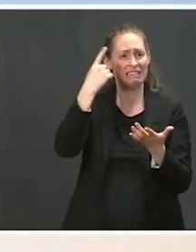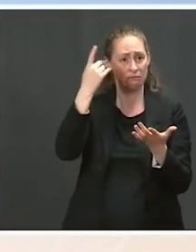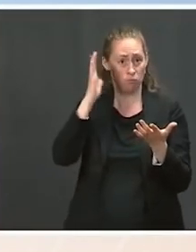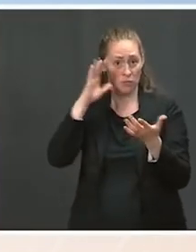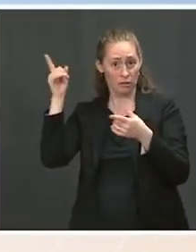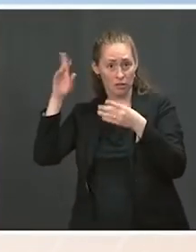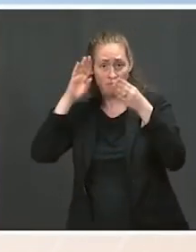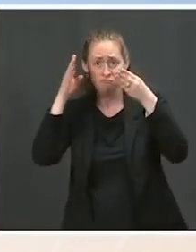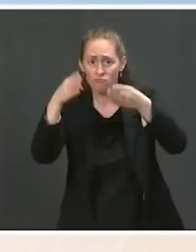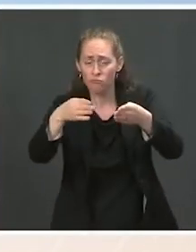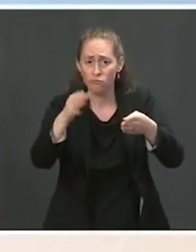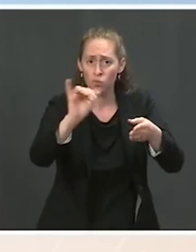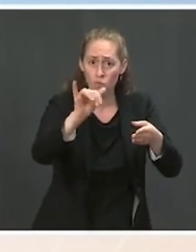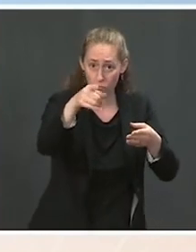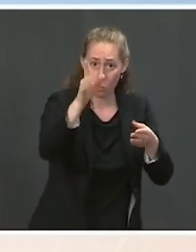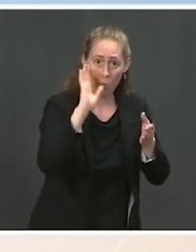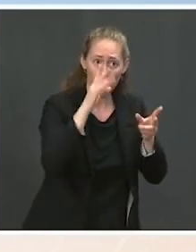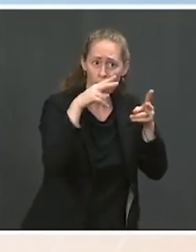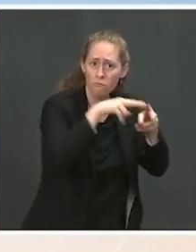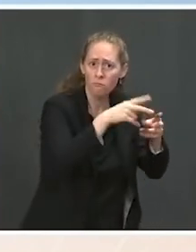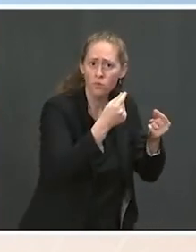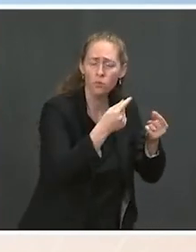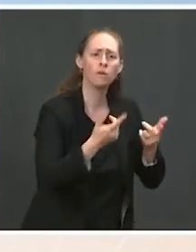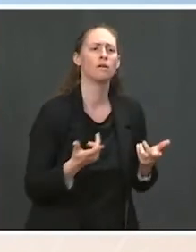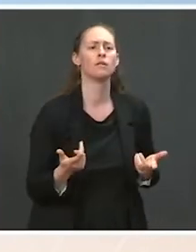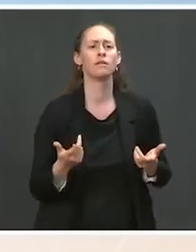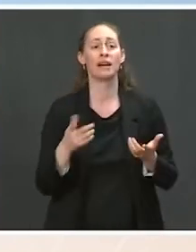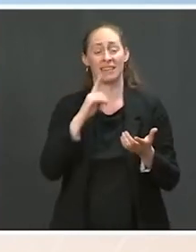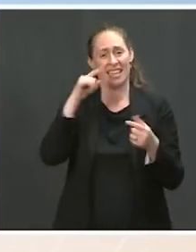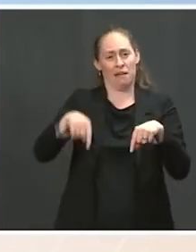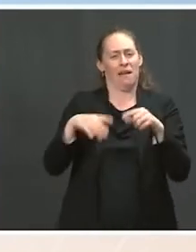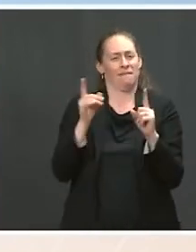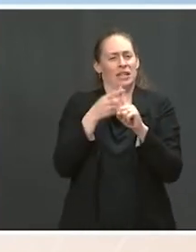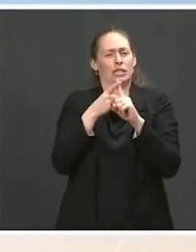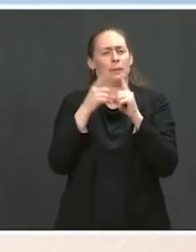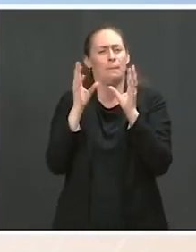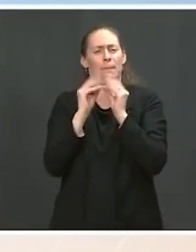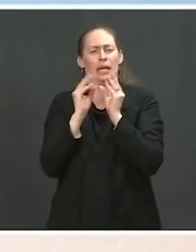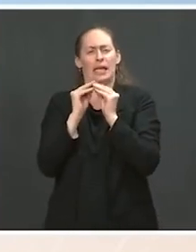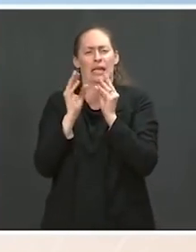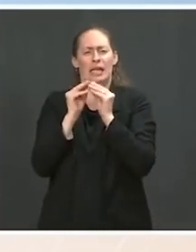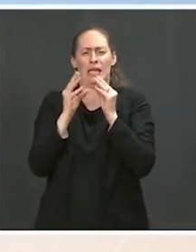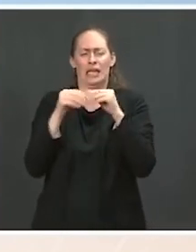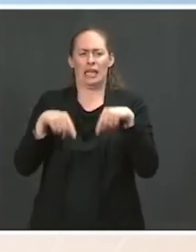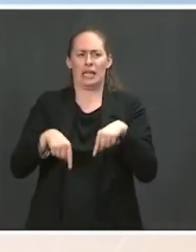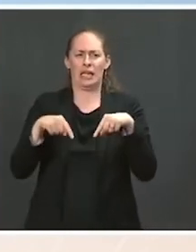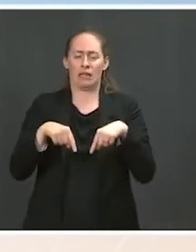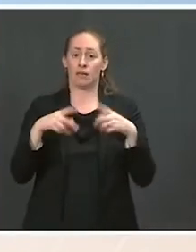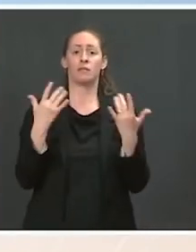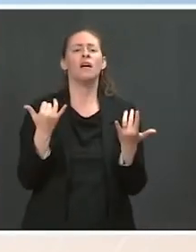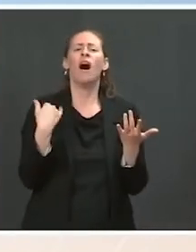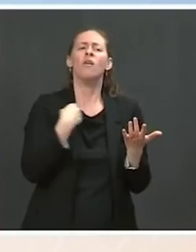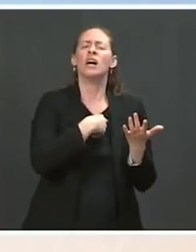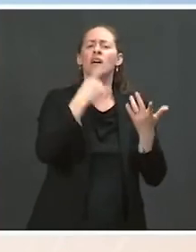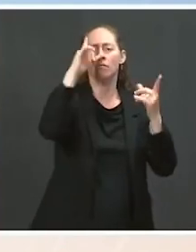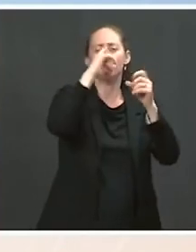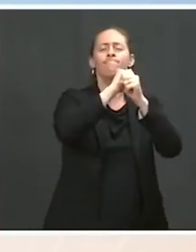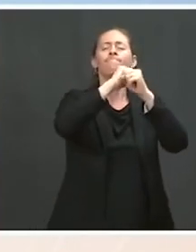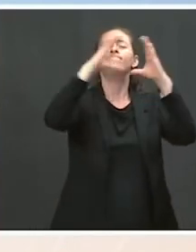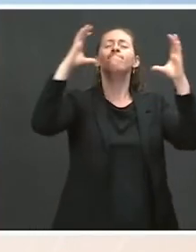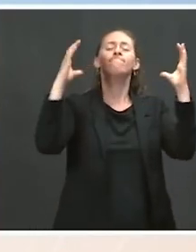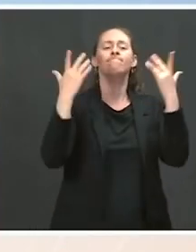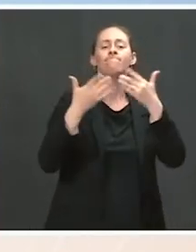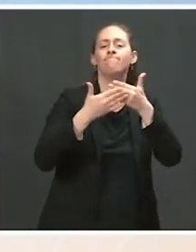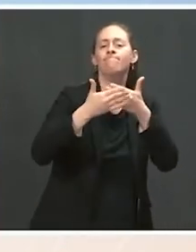I can't — this is our first meeting, so what we're really going to do initially is assign